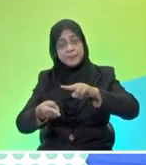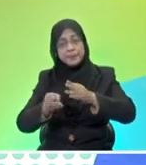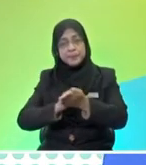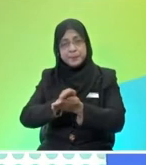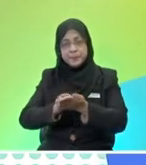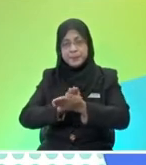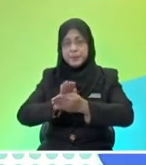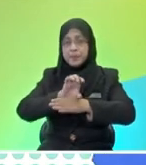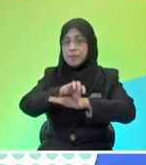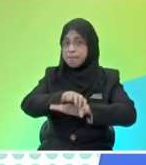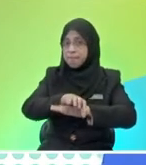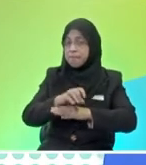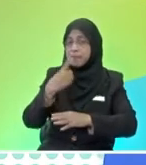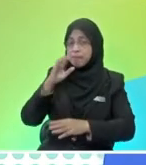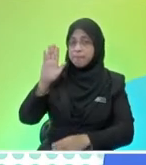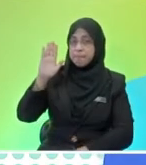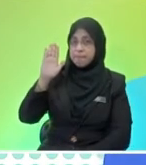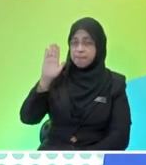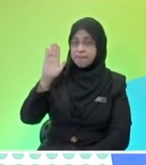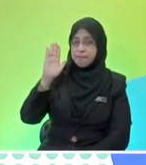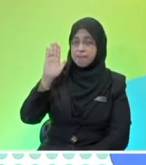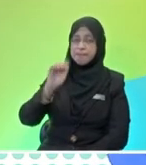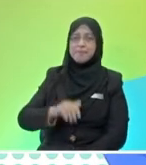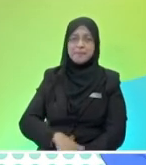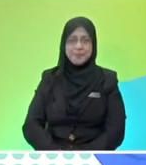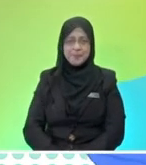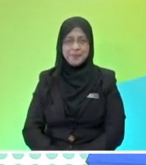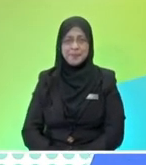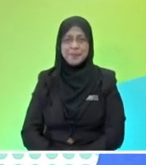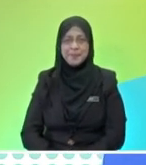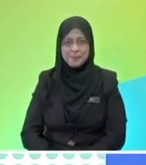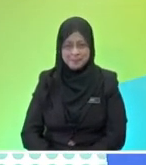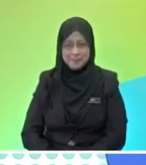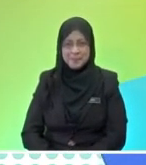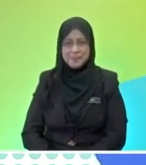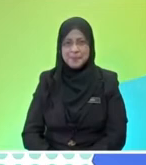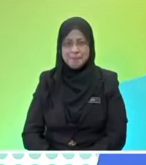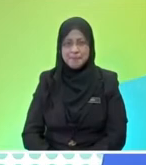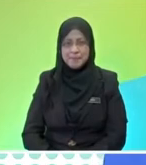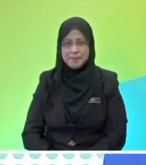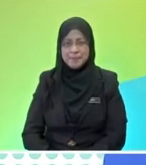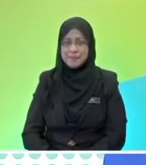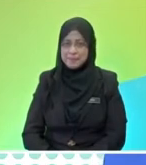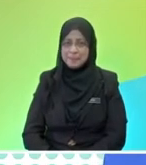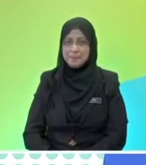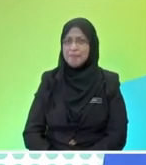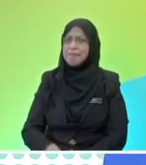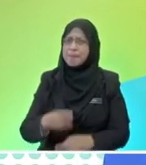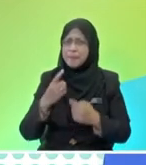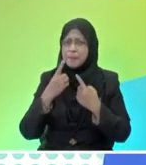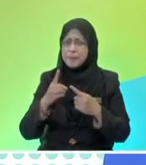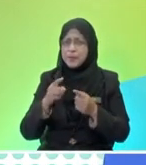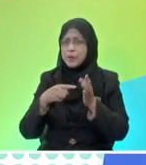answer put up your hand ah looks like we have one volunteer here okay shivan jali could you please